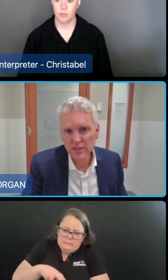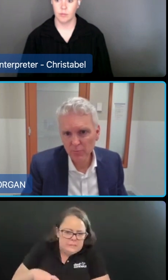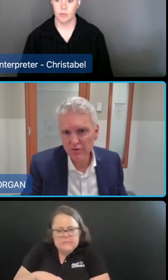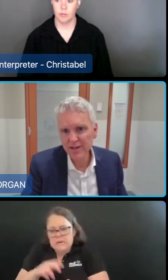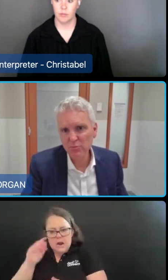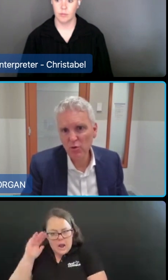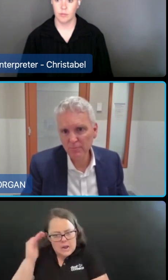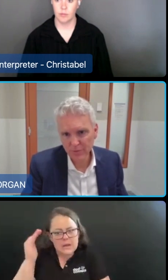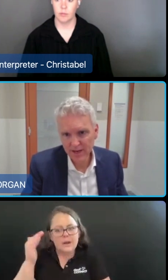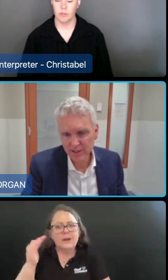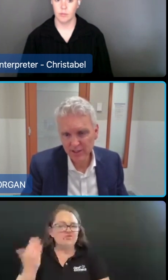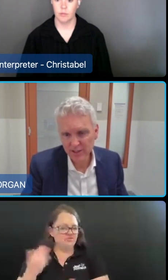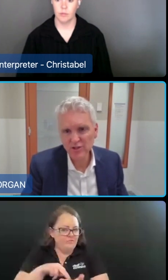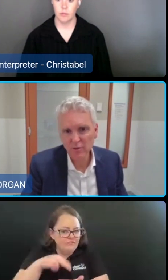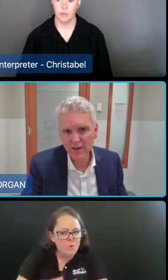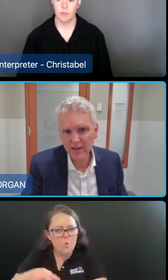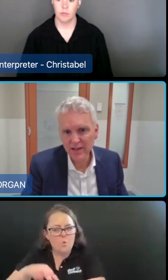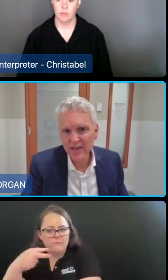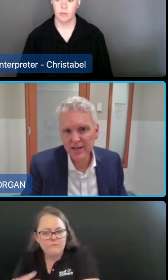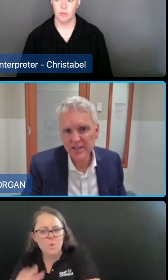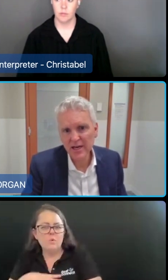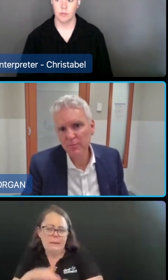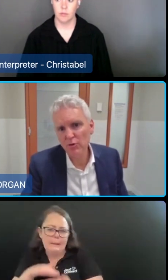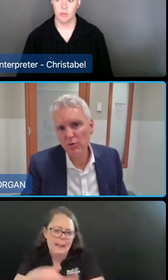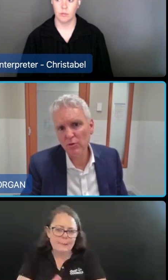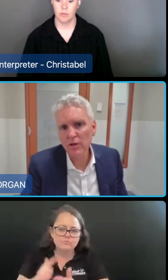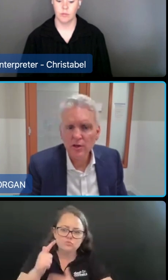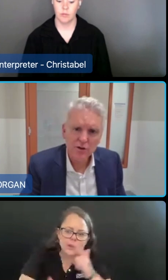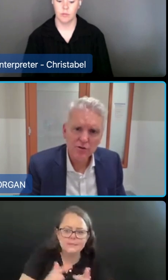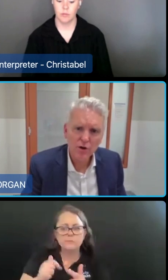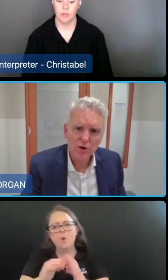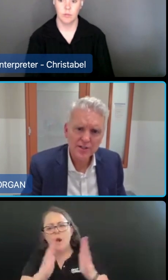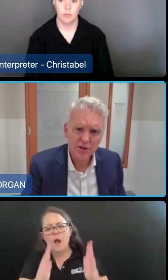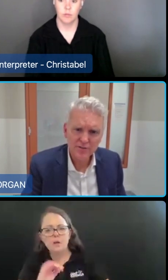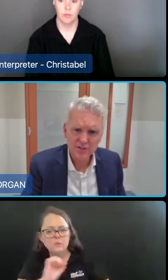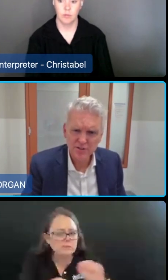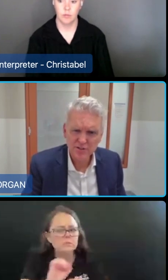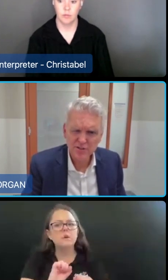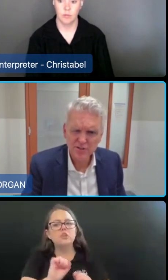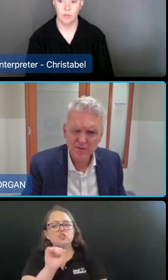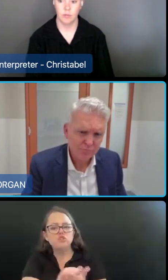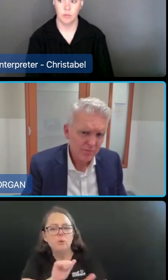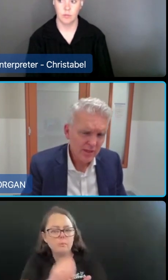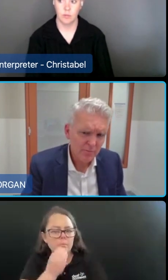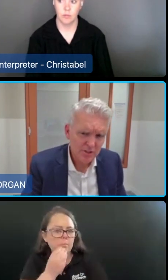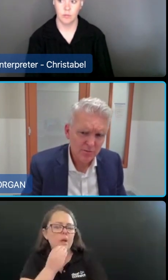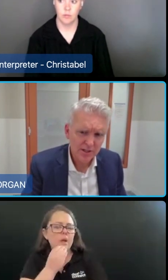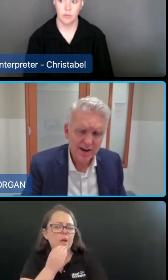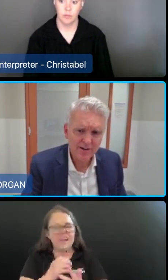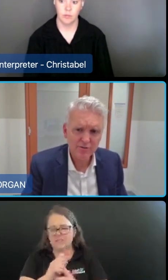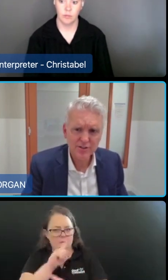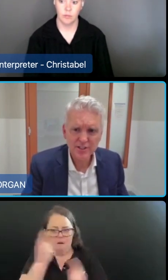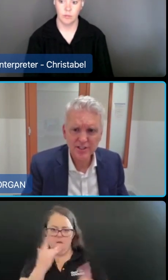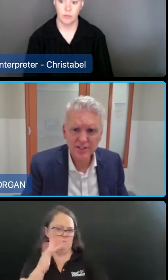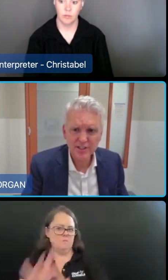she needs help with transport, housework and shopping and is unable to use online services. And a person with